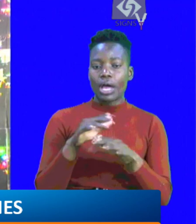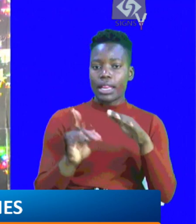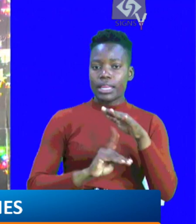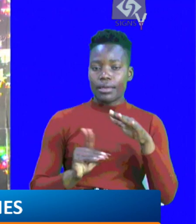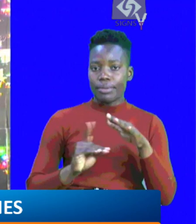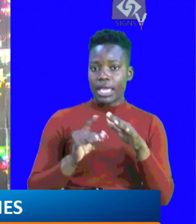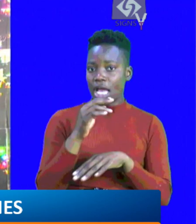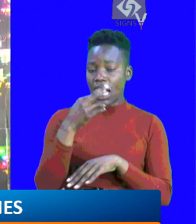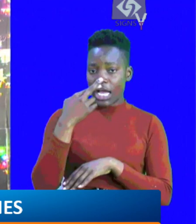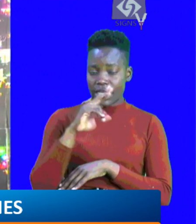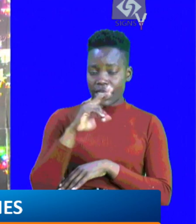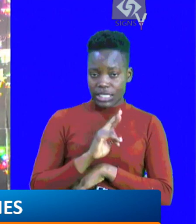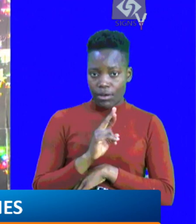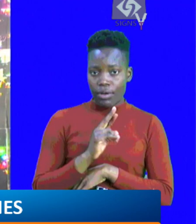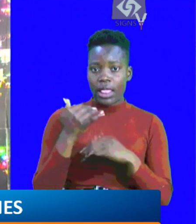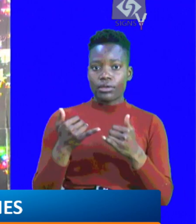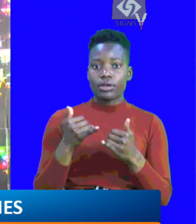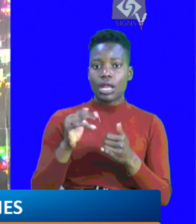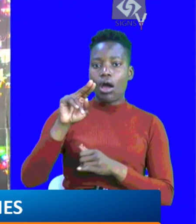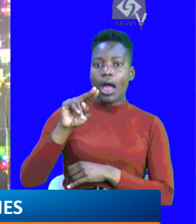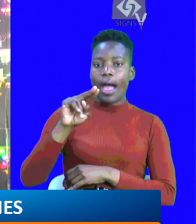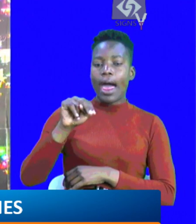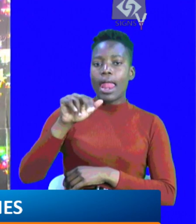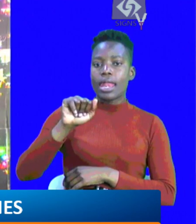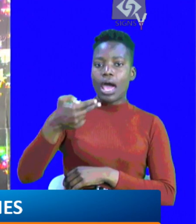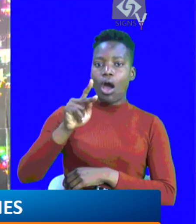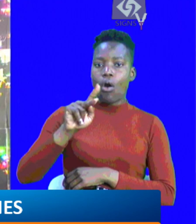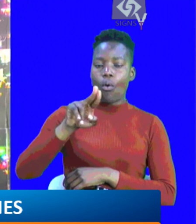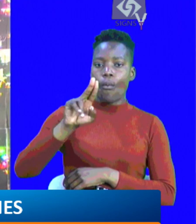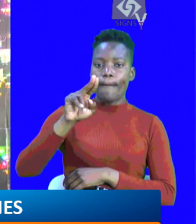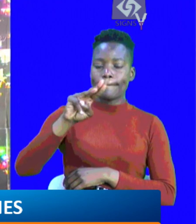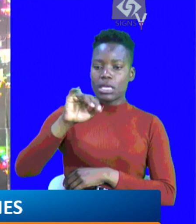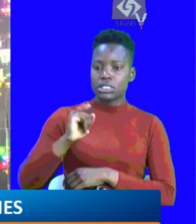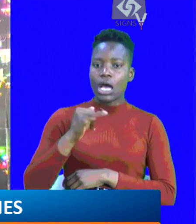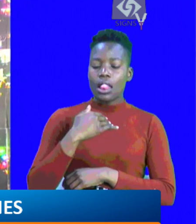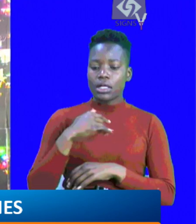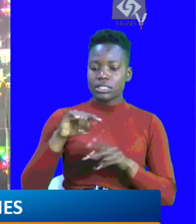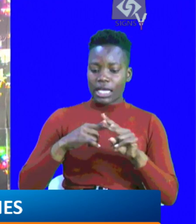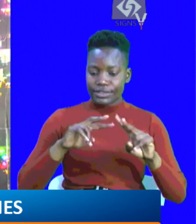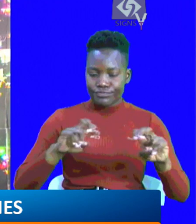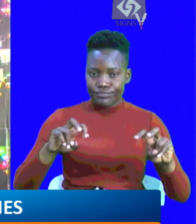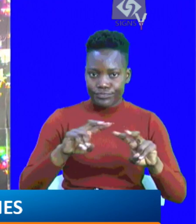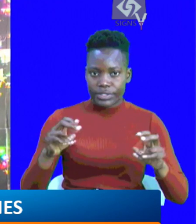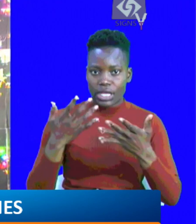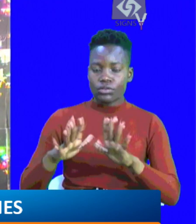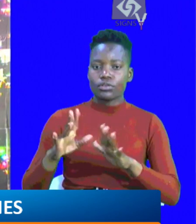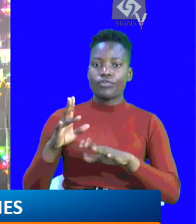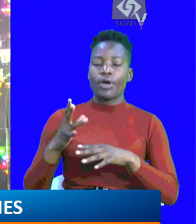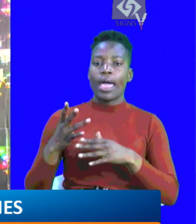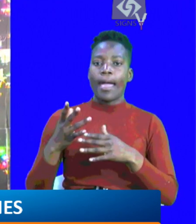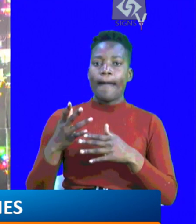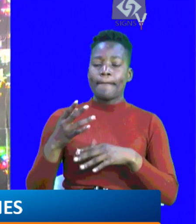away from Deepika Shagwanatu Health CS, Susan Humecha, orders probe into loss of billions